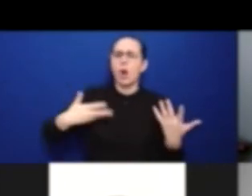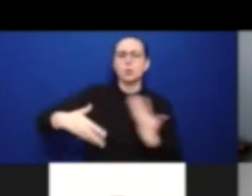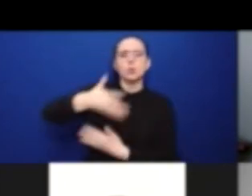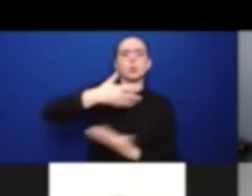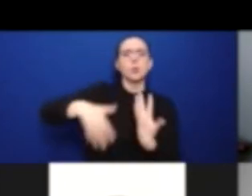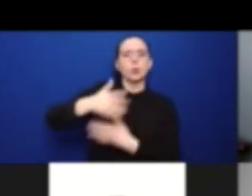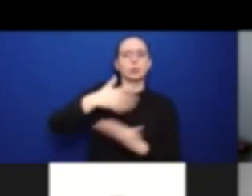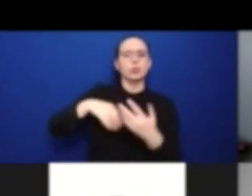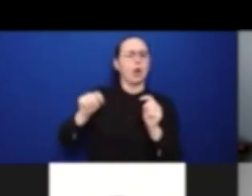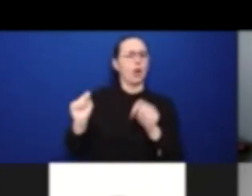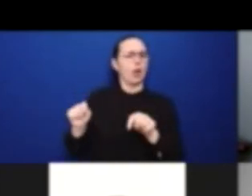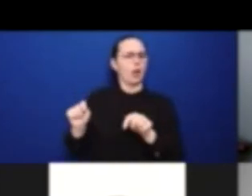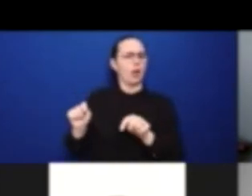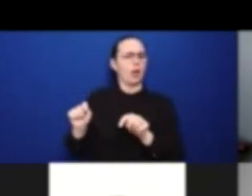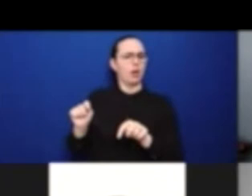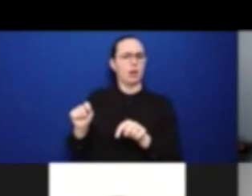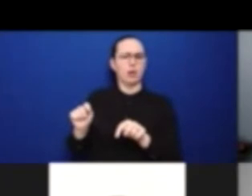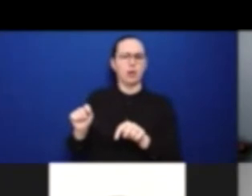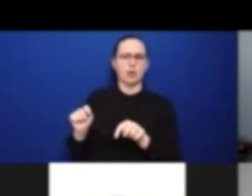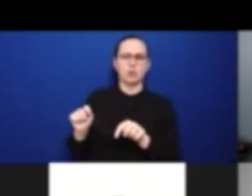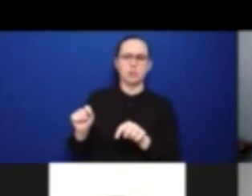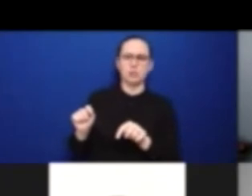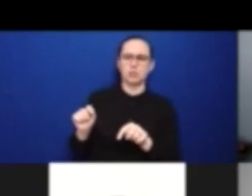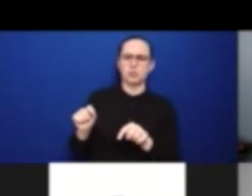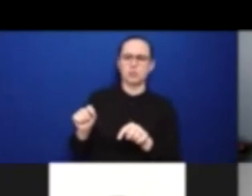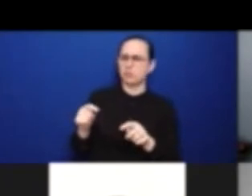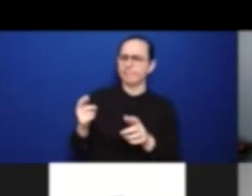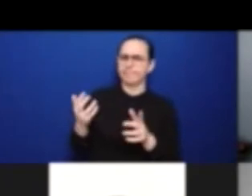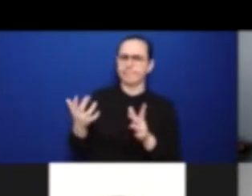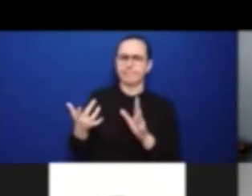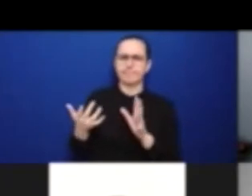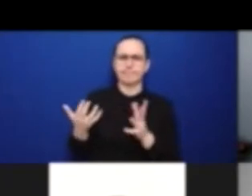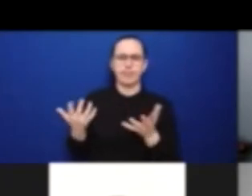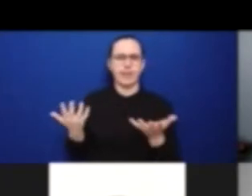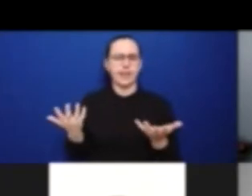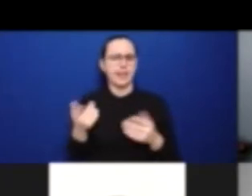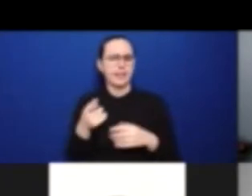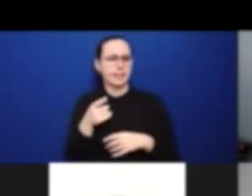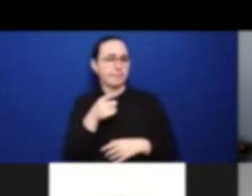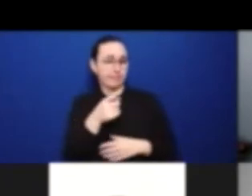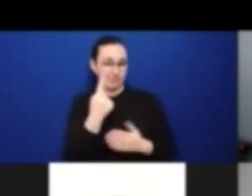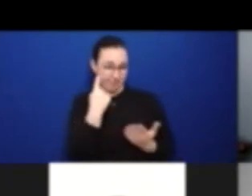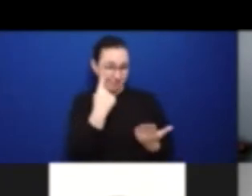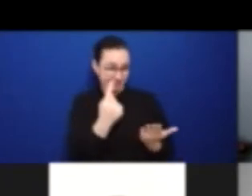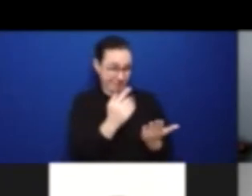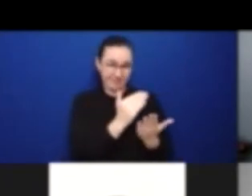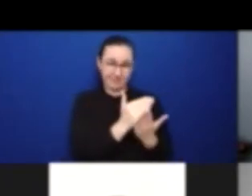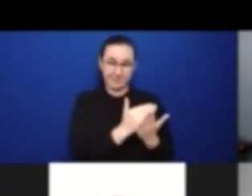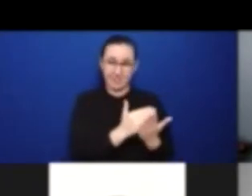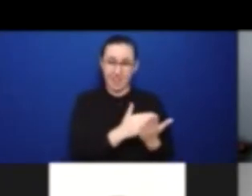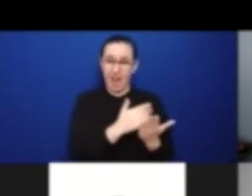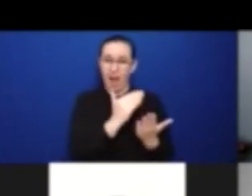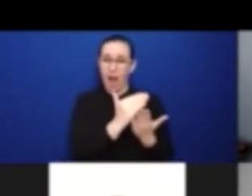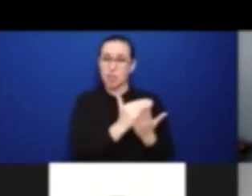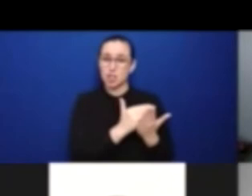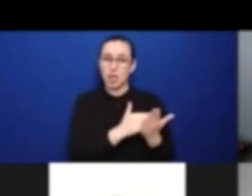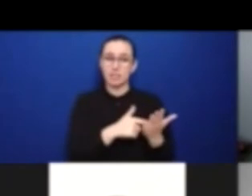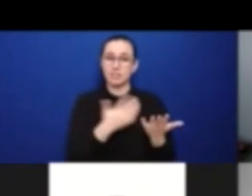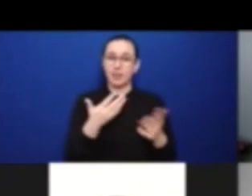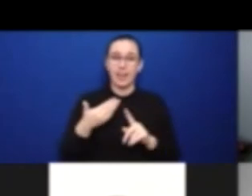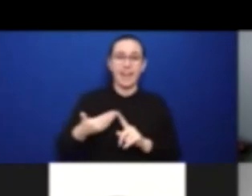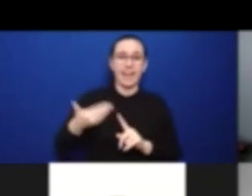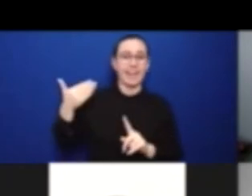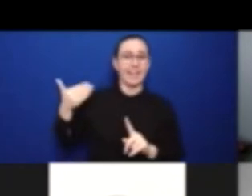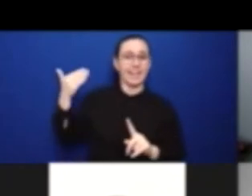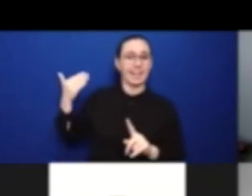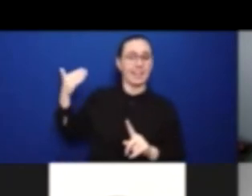There are, there are, there's a number of different commissions that all report up to, ultimately, to the General Assembly, the Commission on Human Rights was one